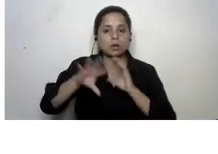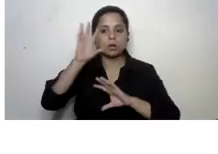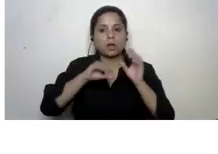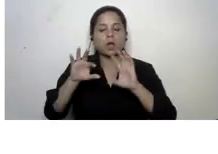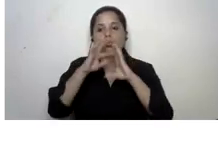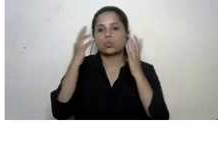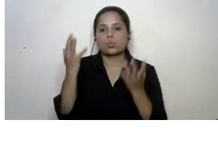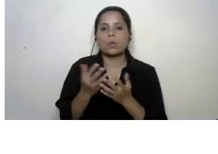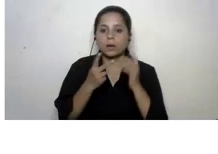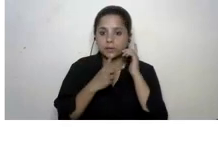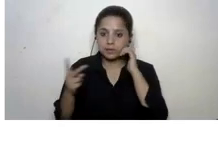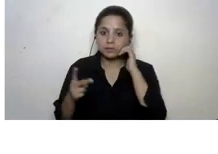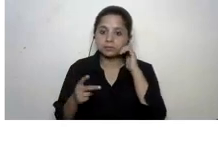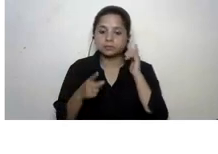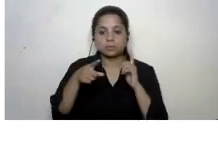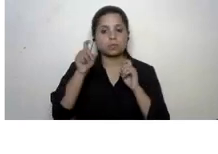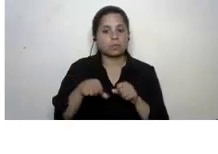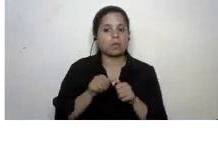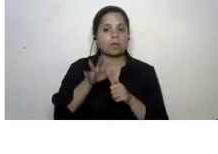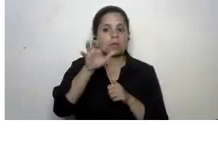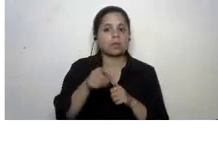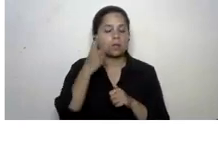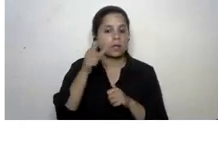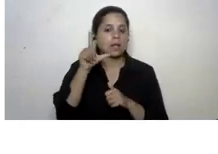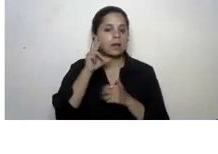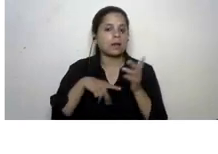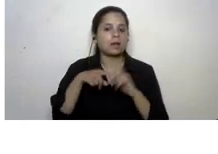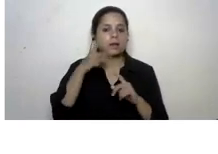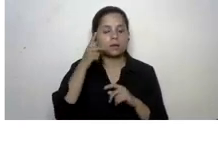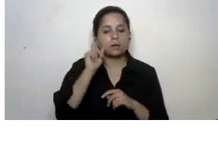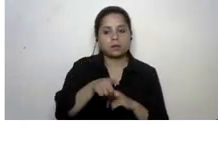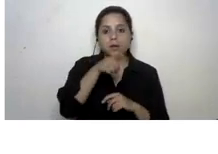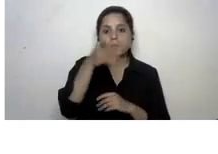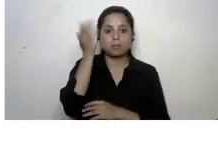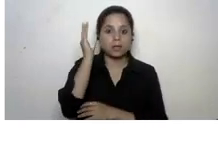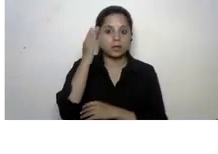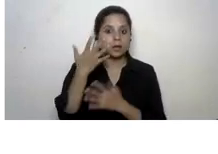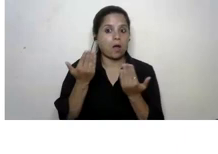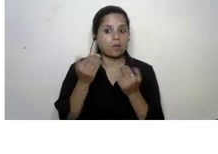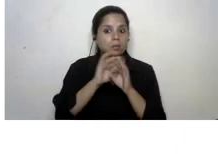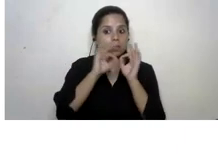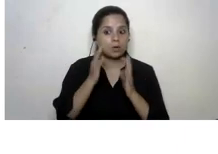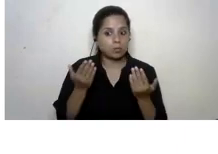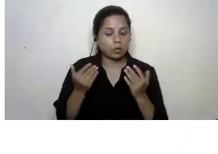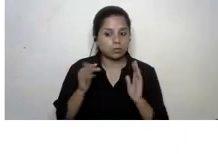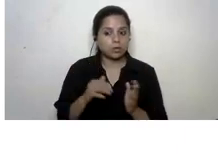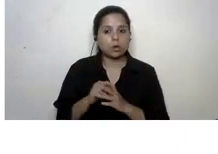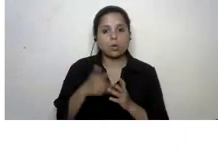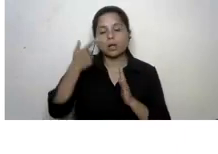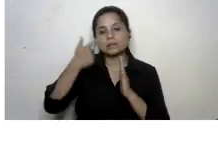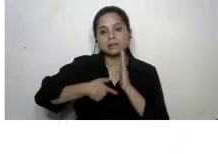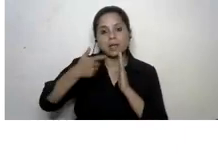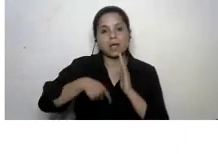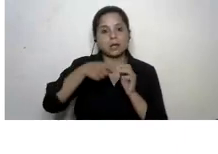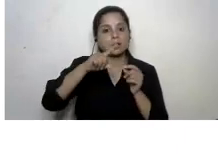world uh you can access it by clicking on the link uh once this presentation is made available to you or by scanning the qr